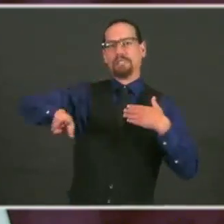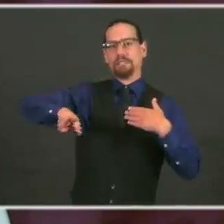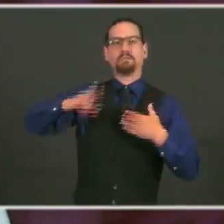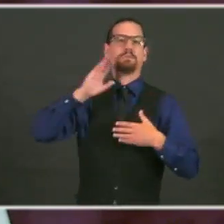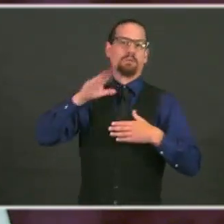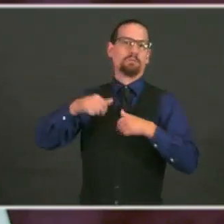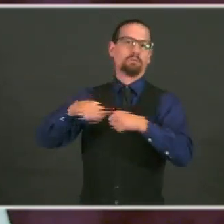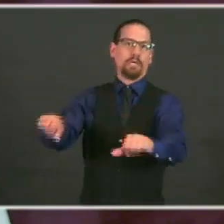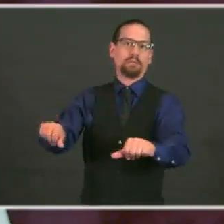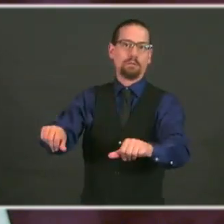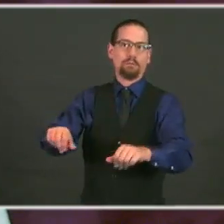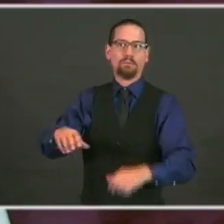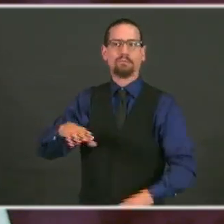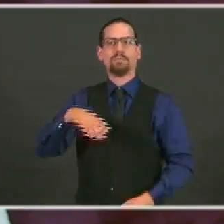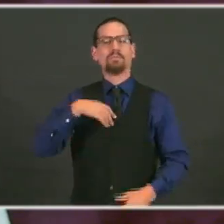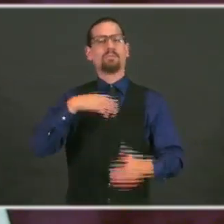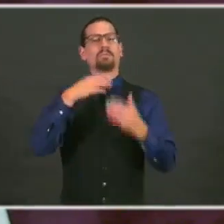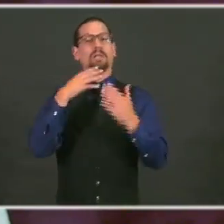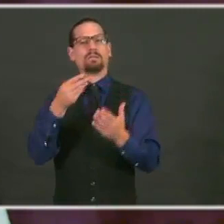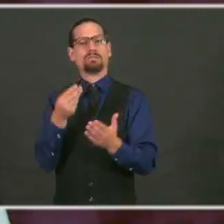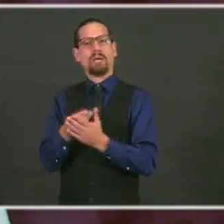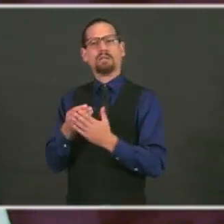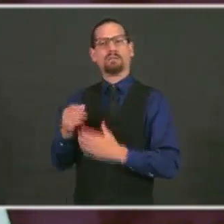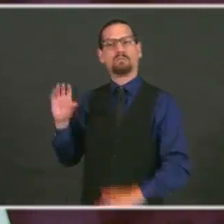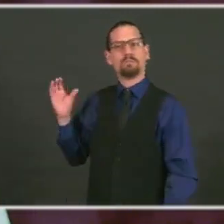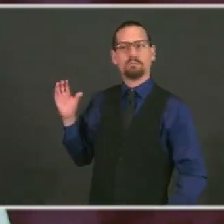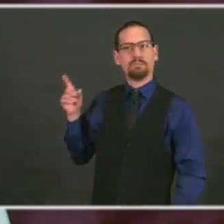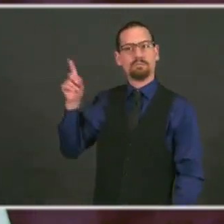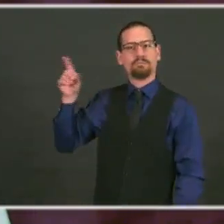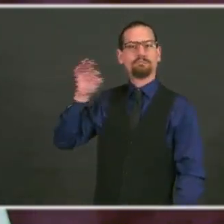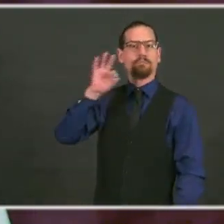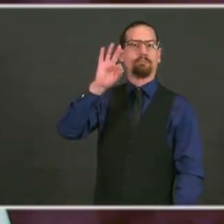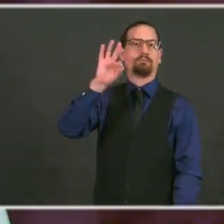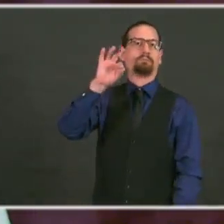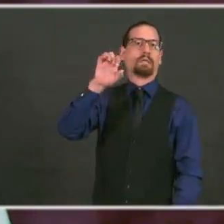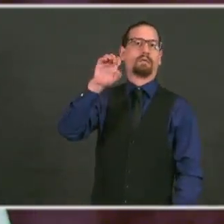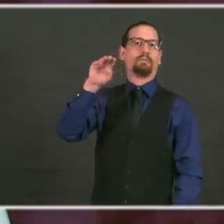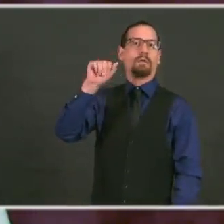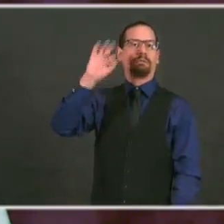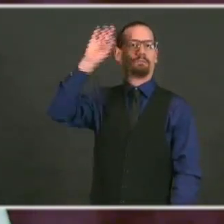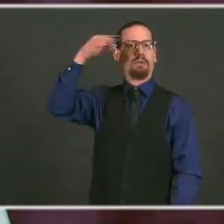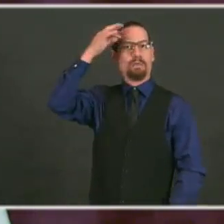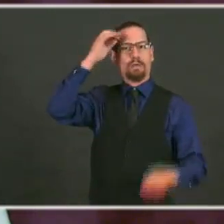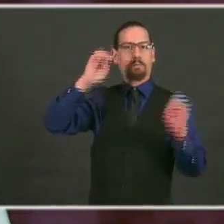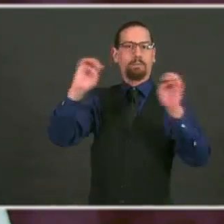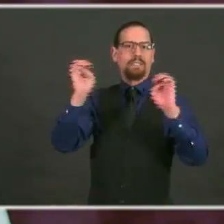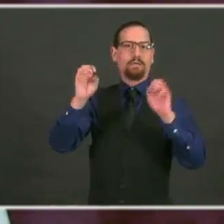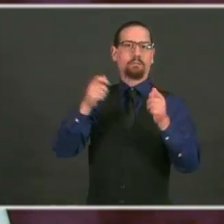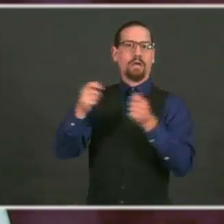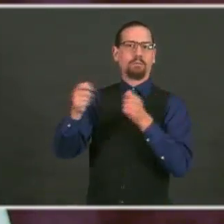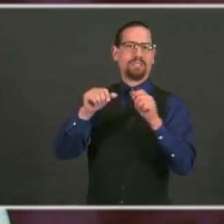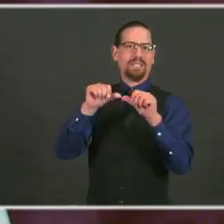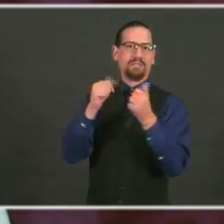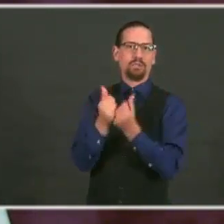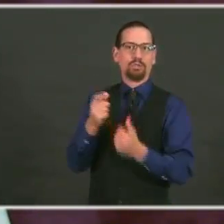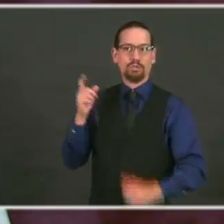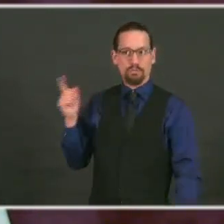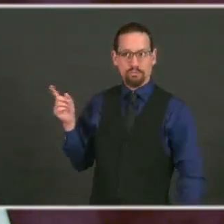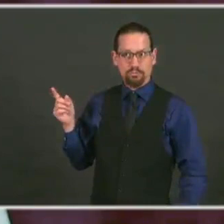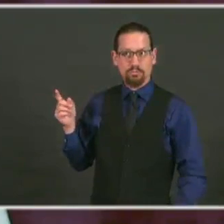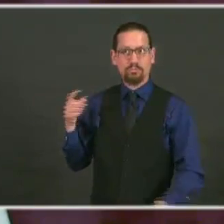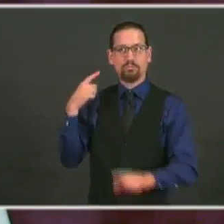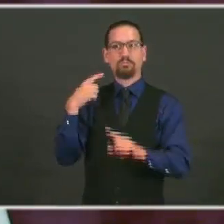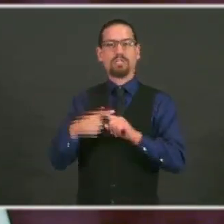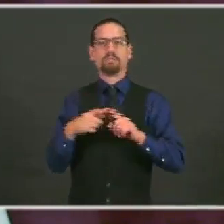providing these funds. I want to thank the amazing team at DLT for processing these funds and get them out the door as quickly as possible.